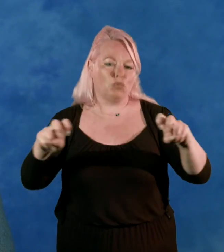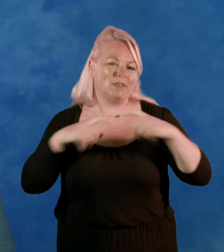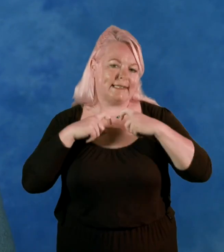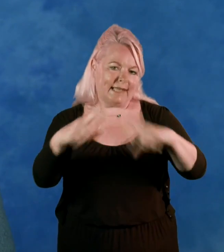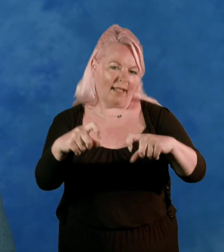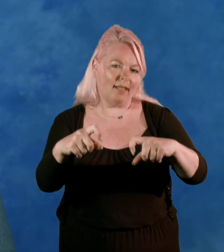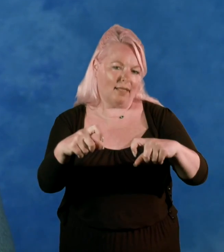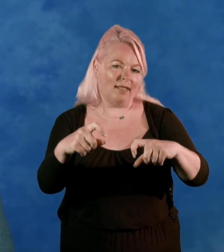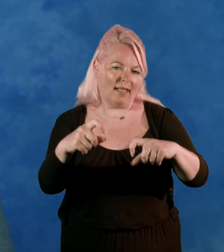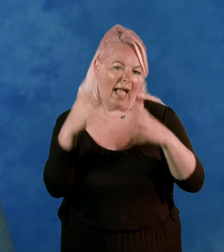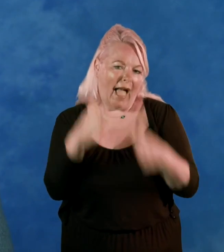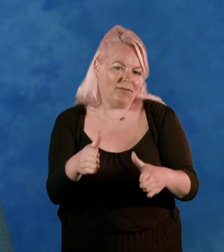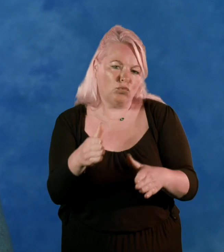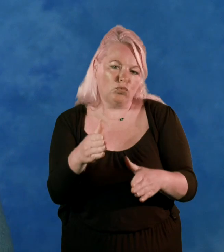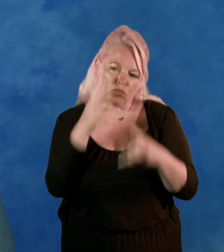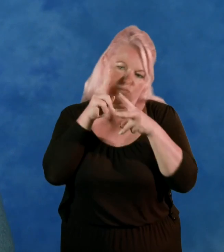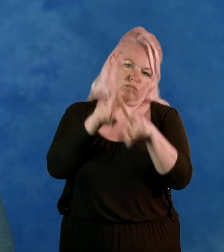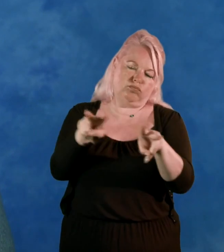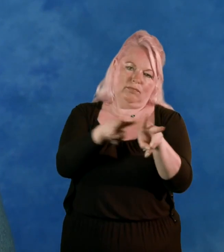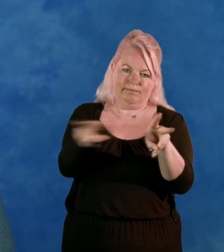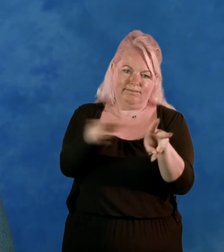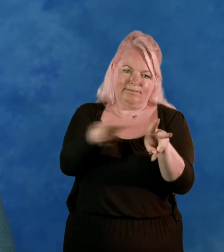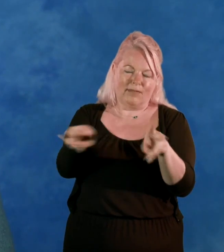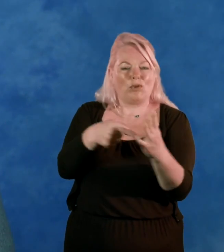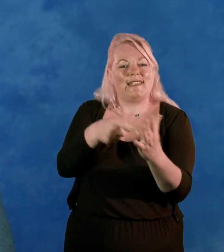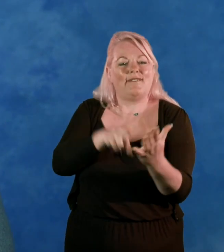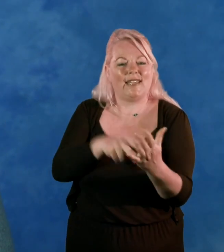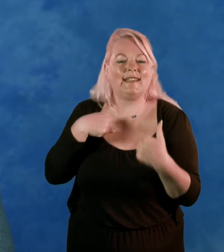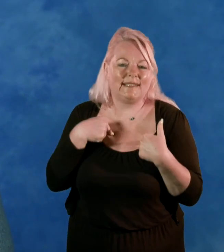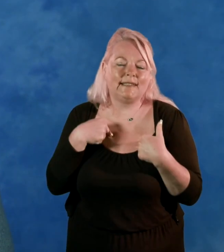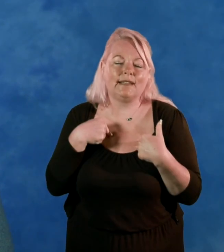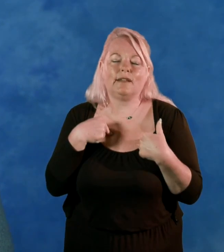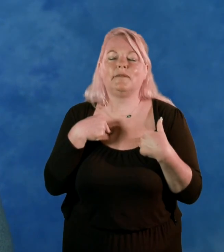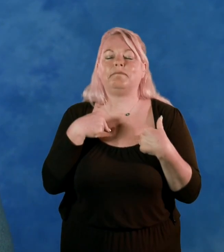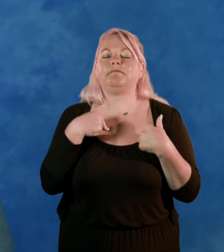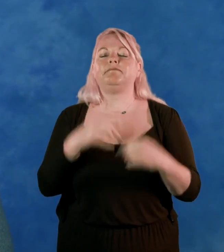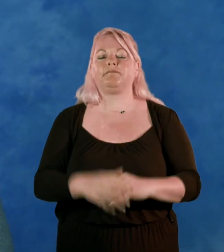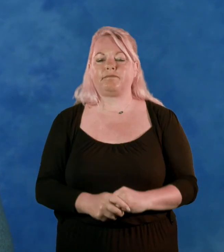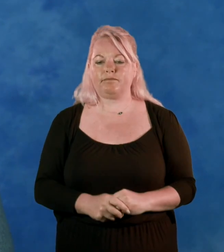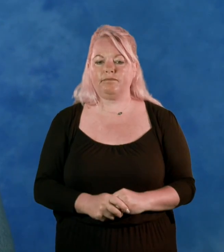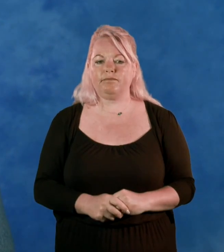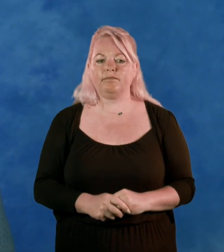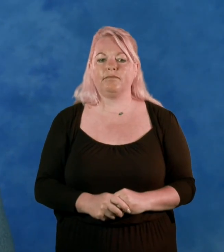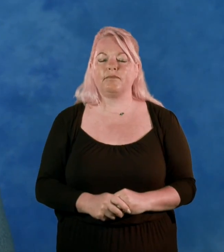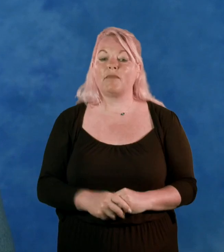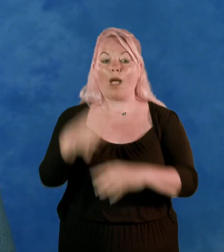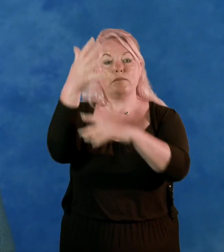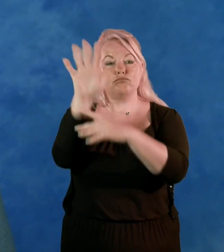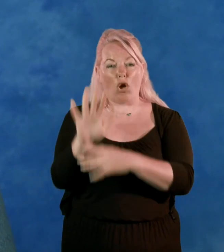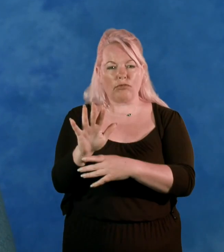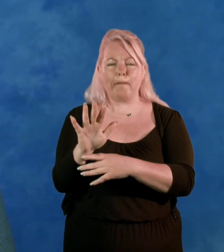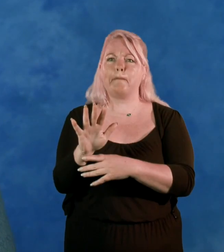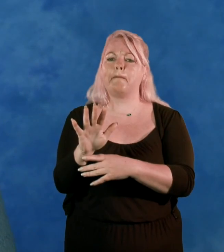on the television because when you see a programme